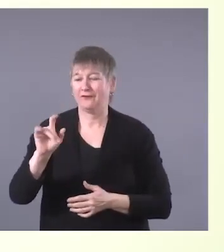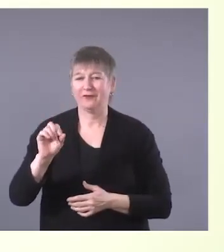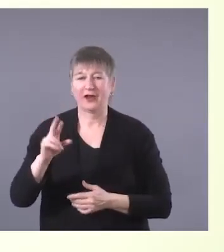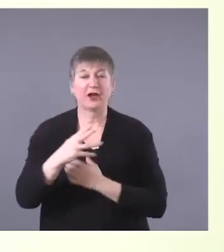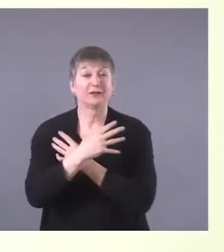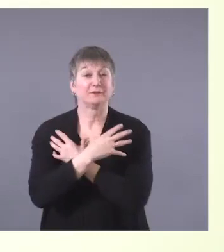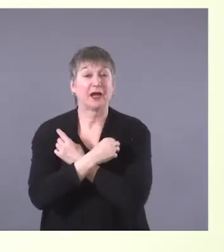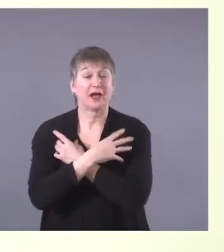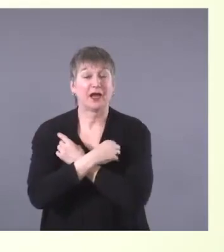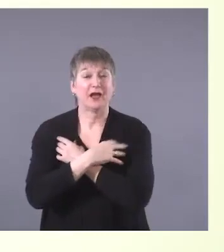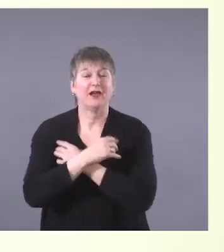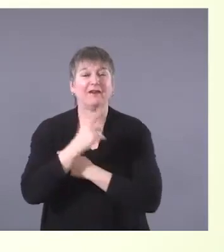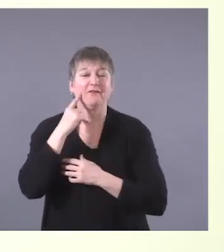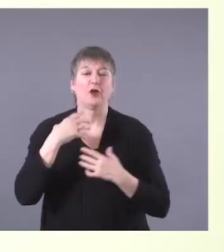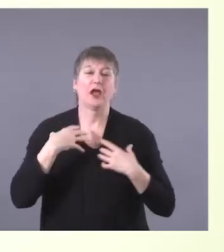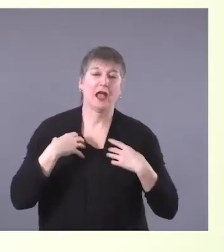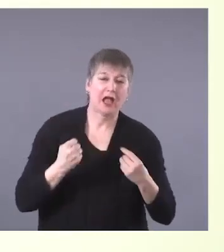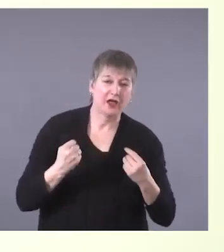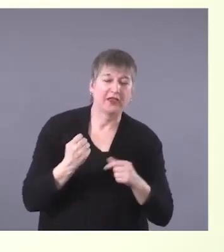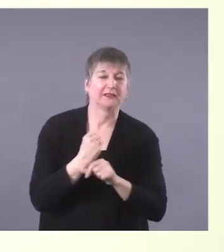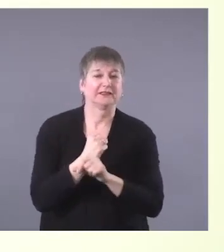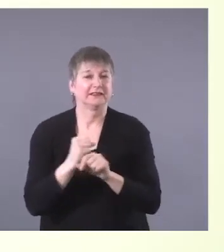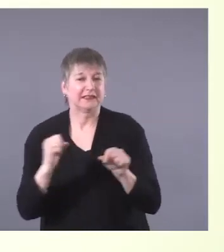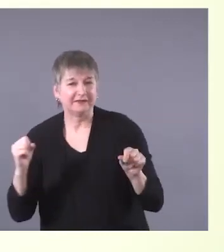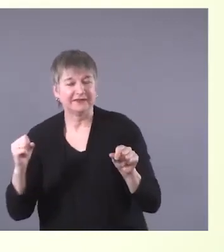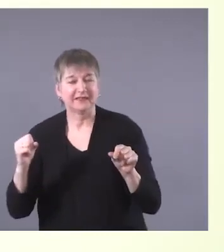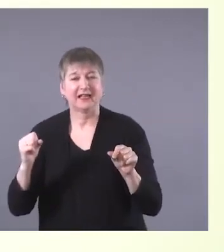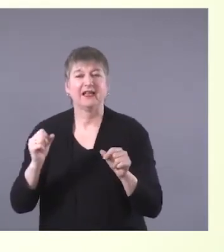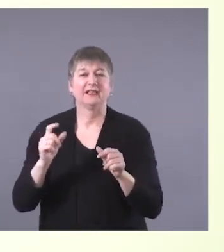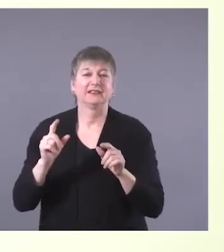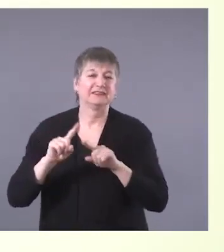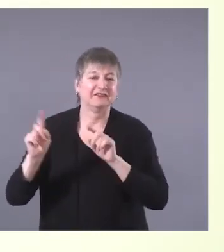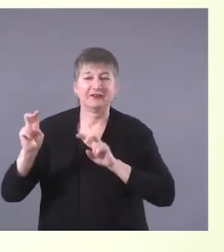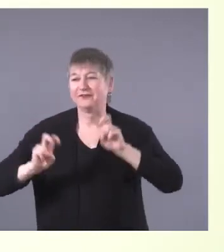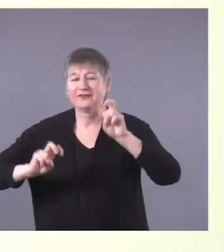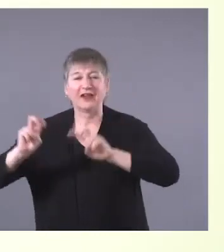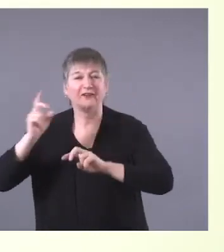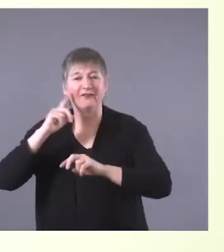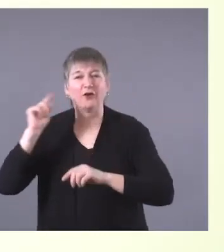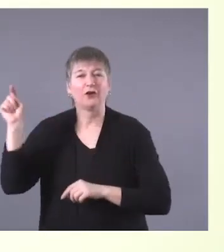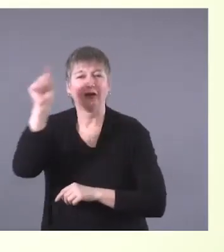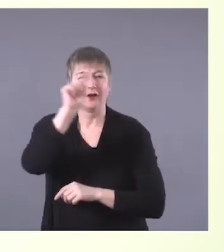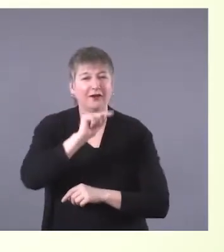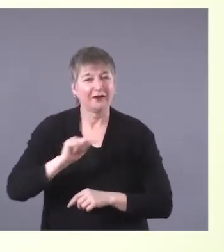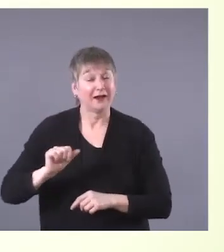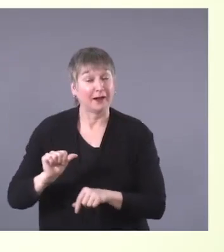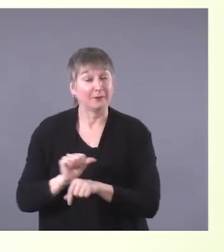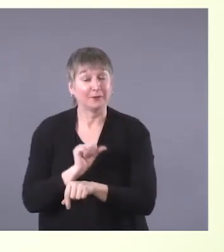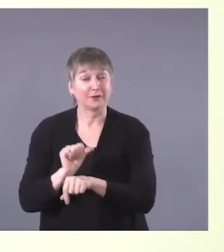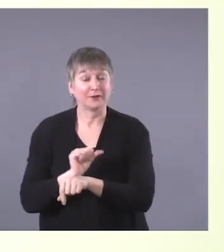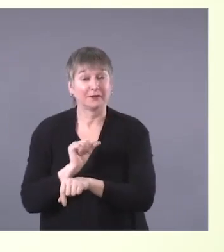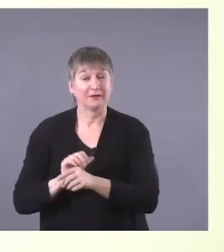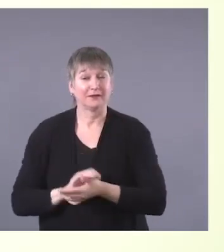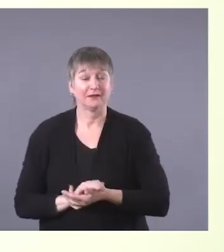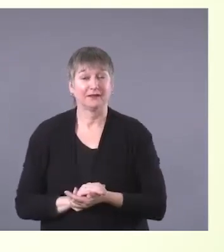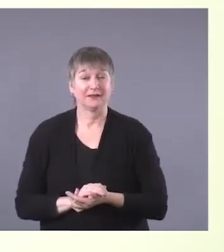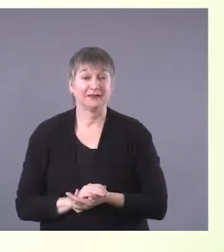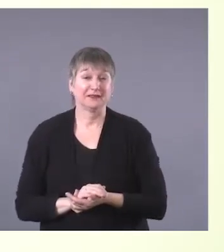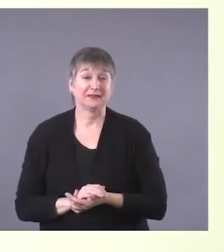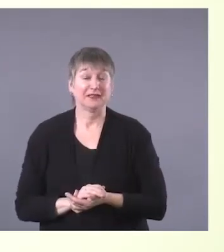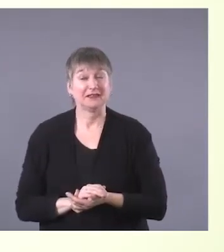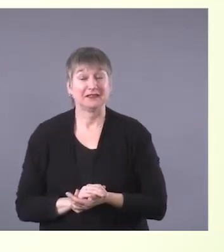on First Nations all over Alberta. And so that, again, serves to